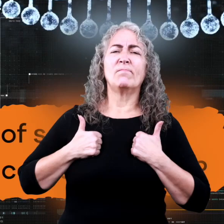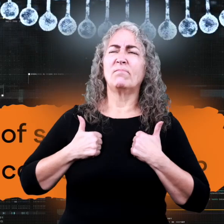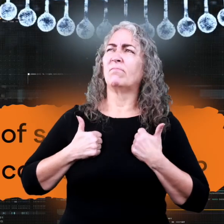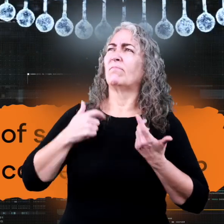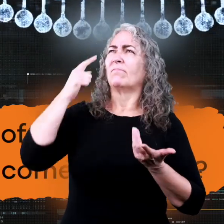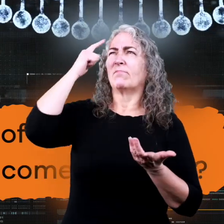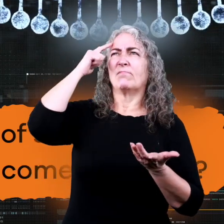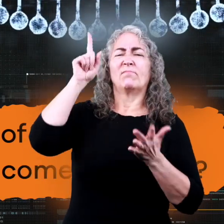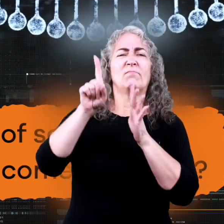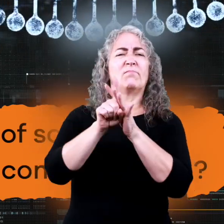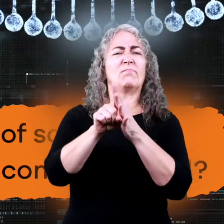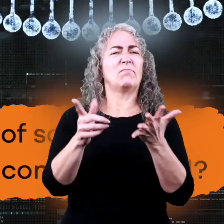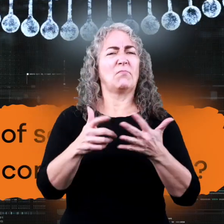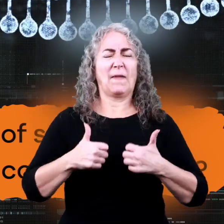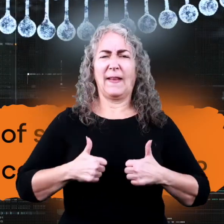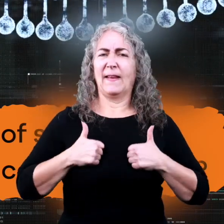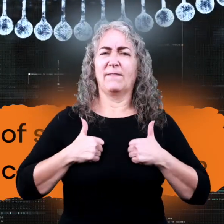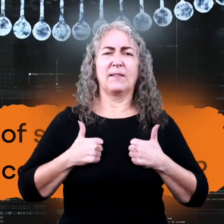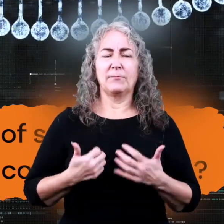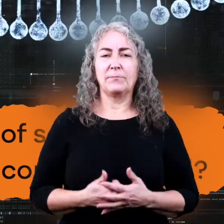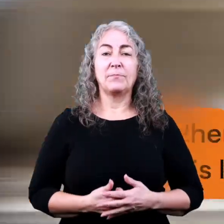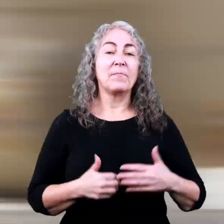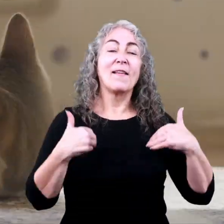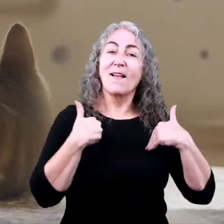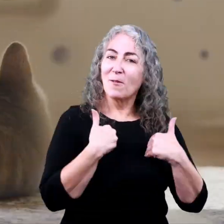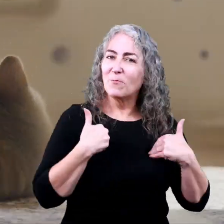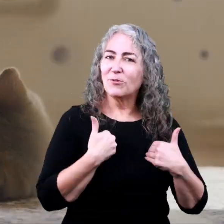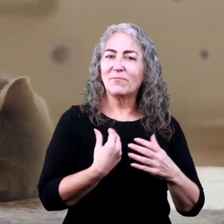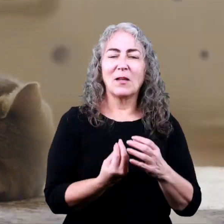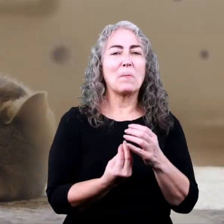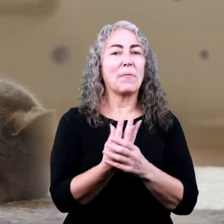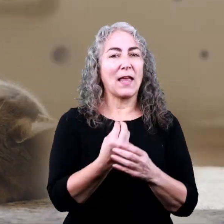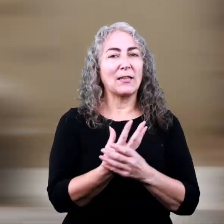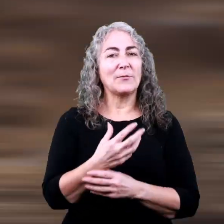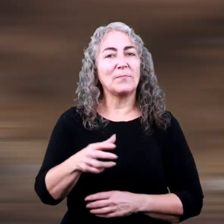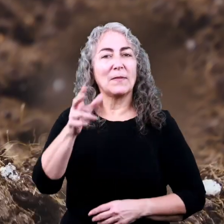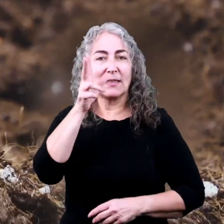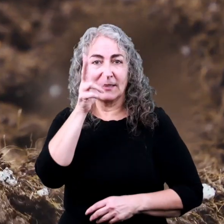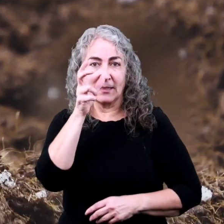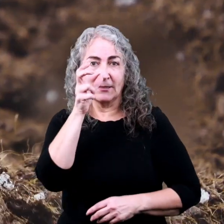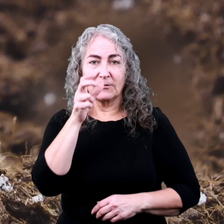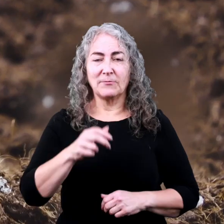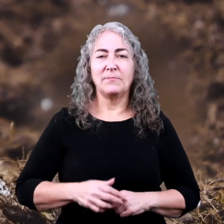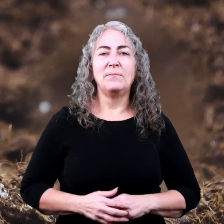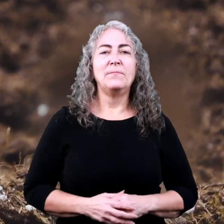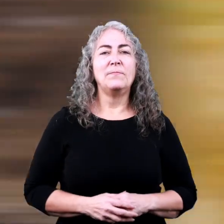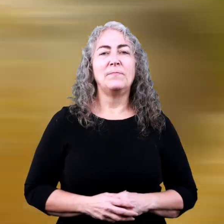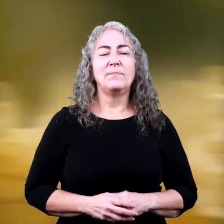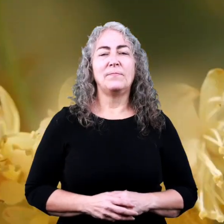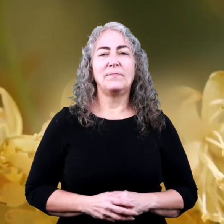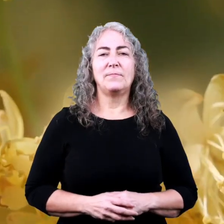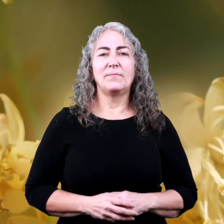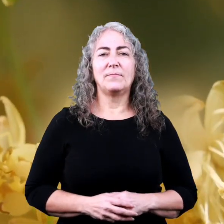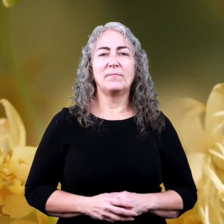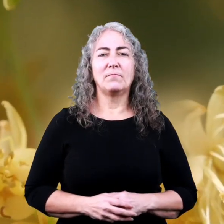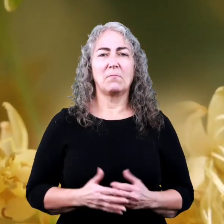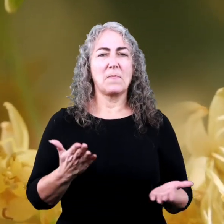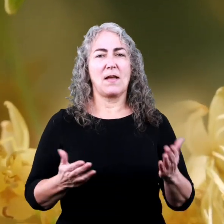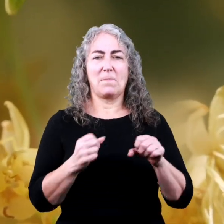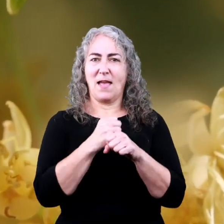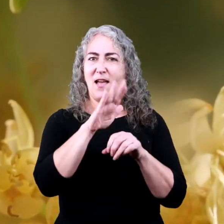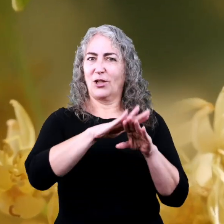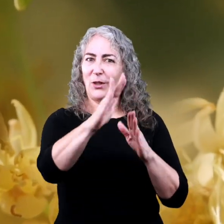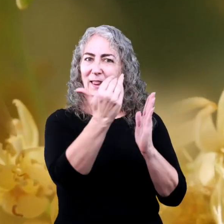what comes to mind animals plants or insects